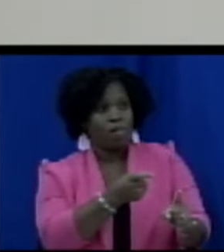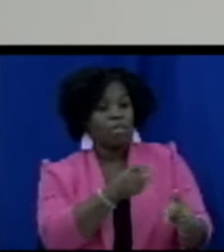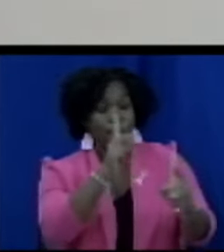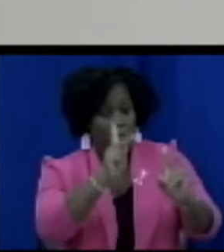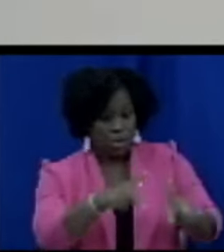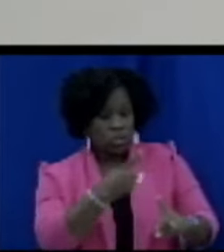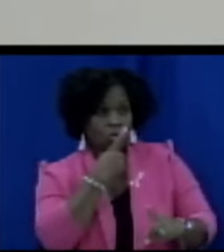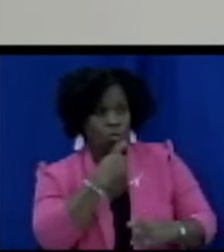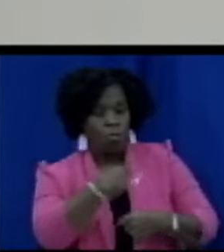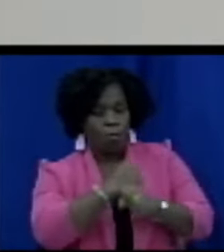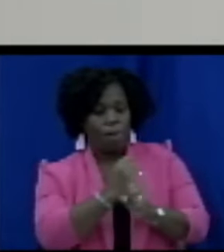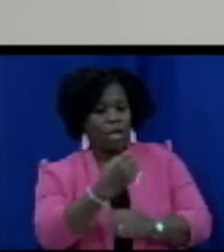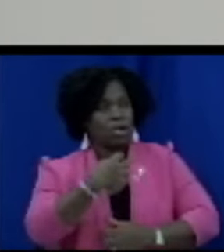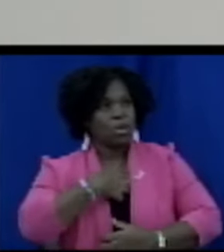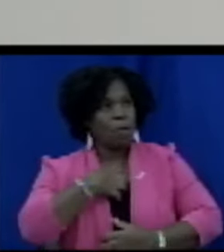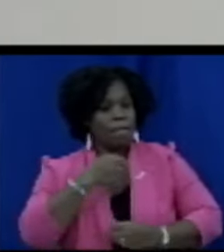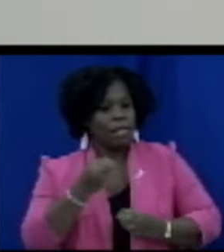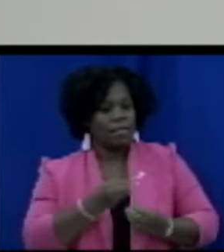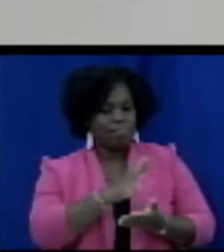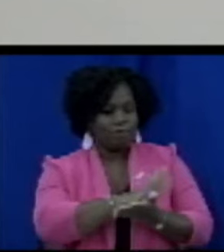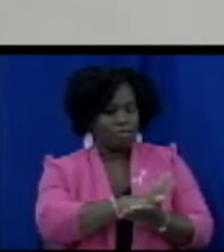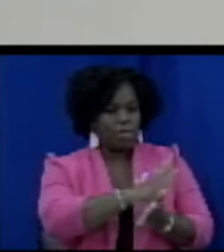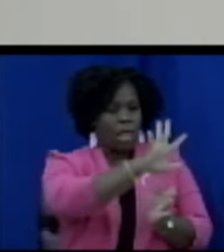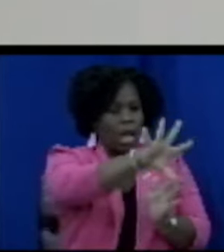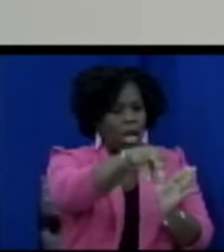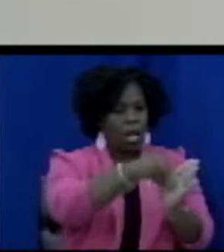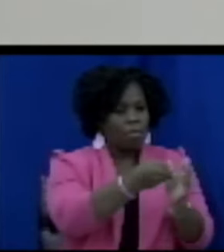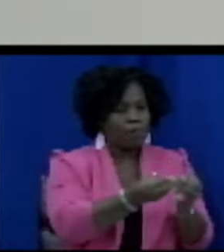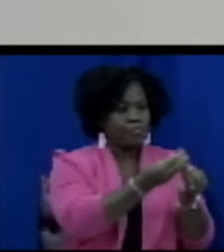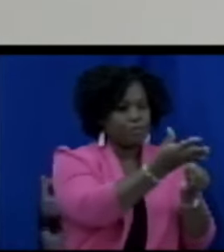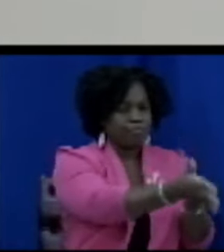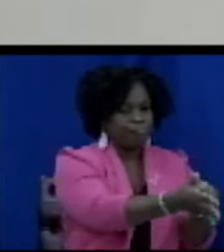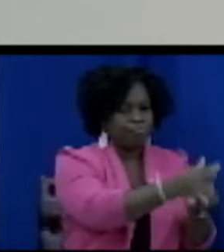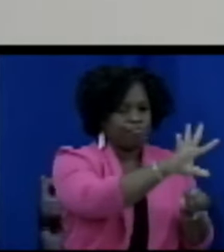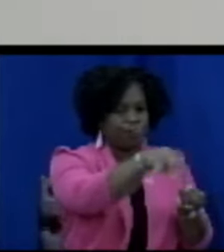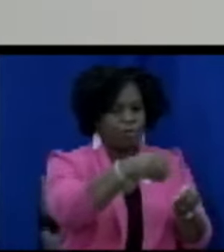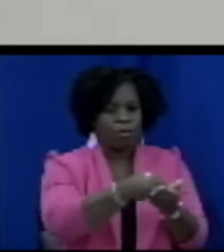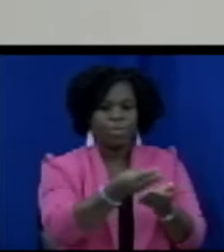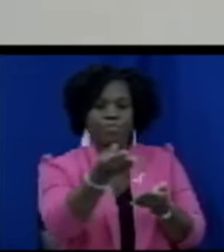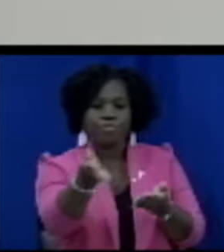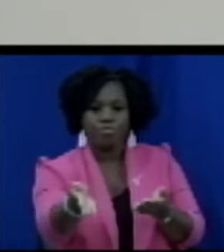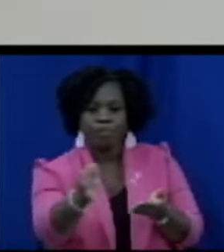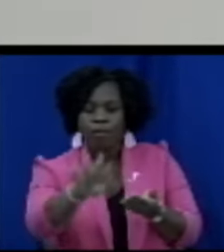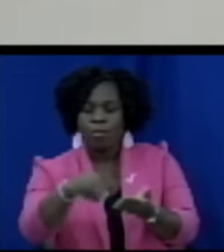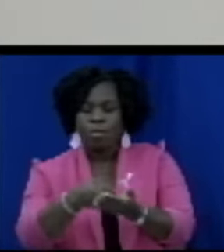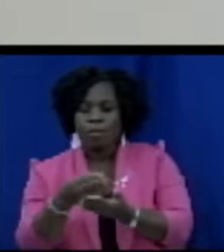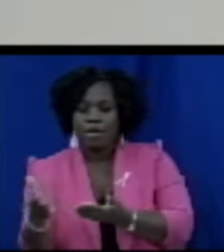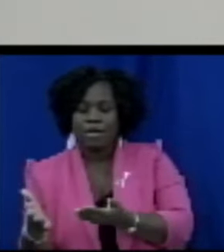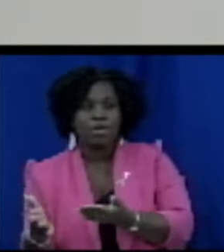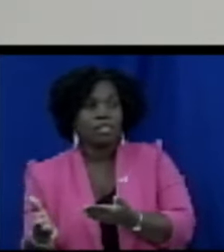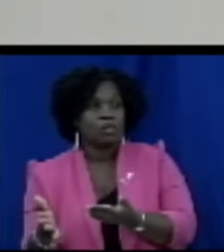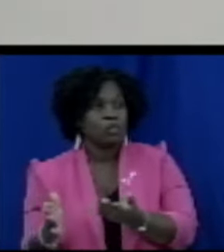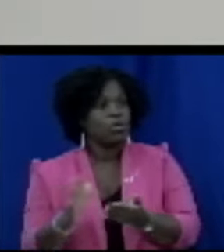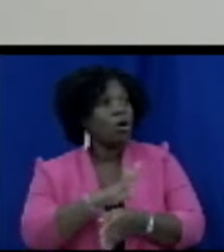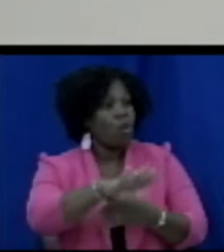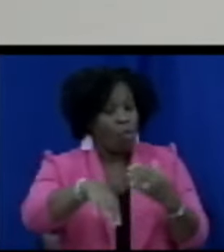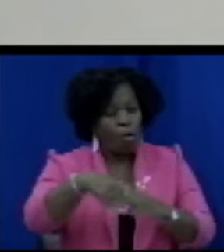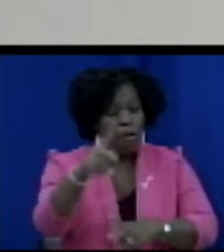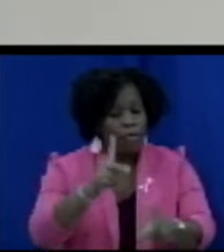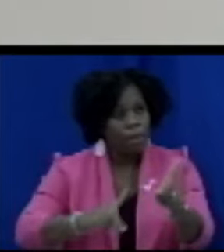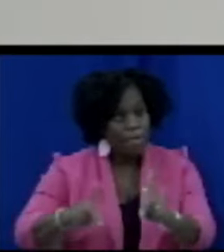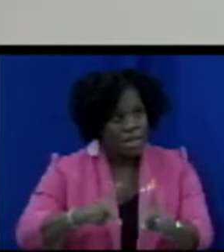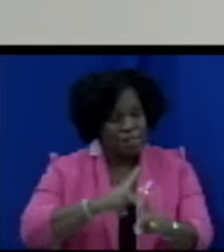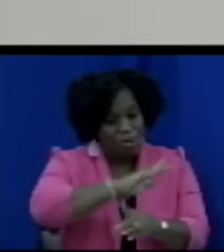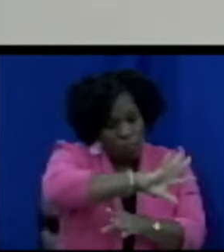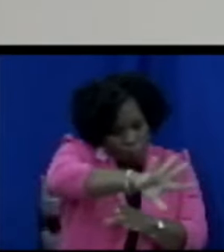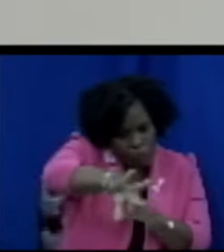the board gets a certified copy and well it's not listed in the bill but I'm assuming that the department itself would keep